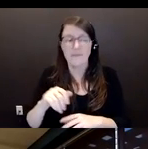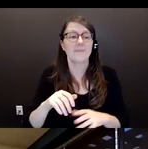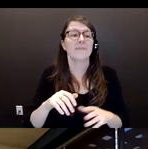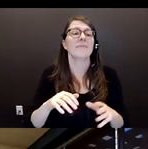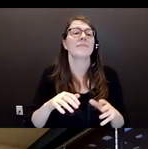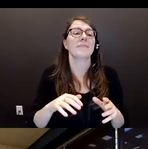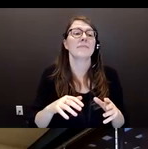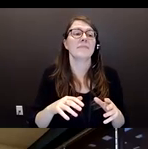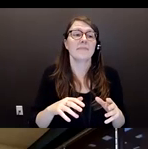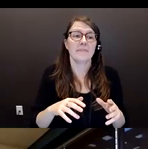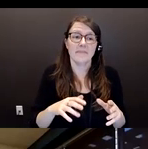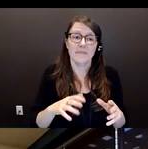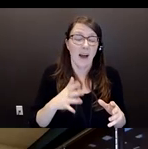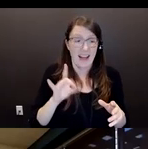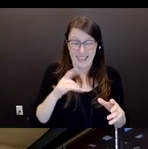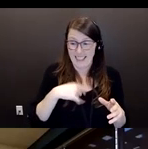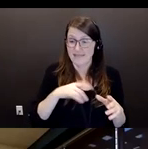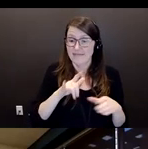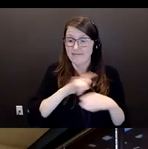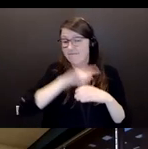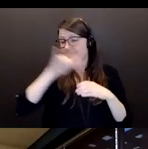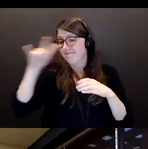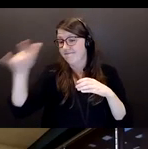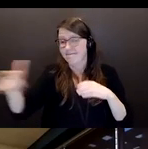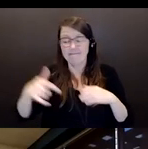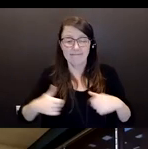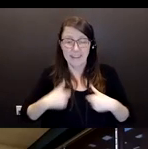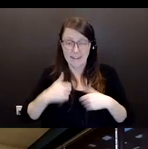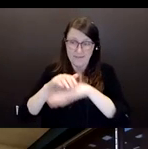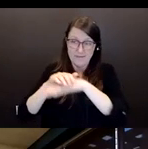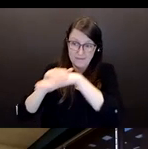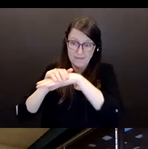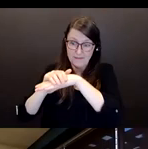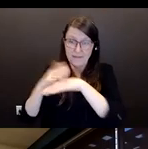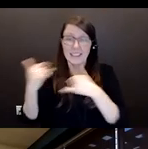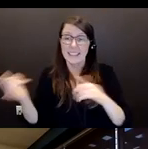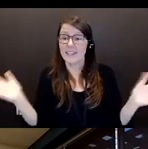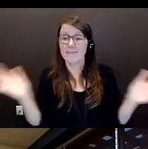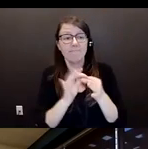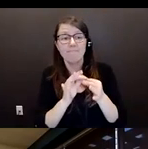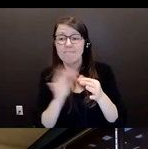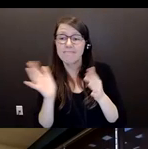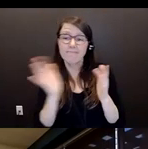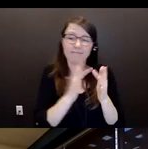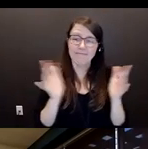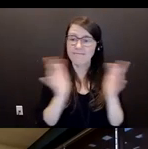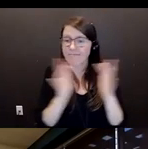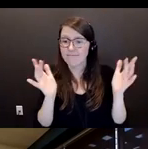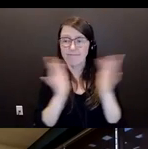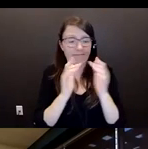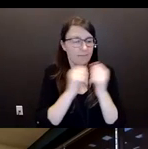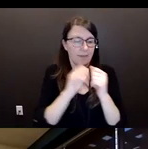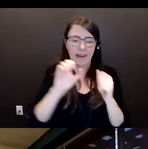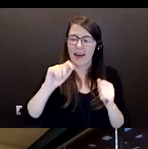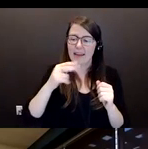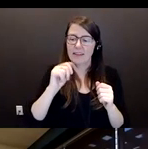across the world to live in Britain for a time. Happily to say that at that time she was married